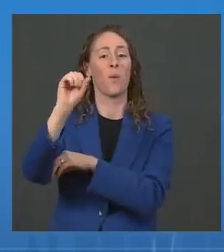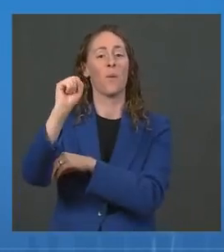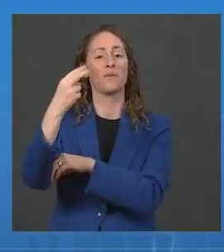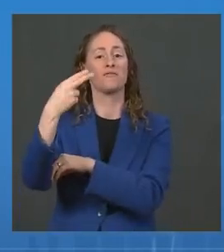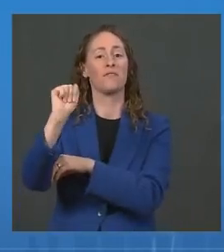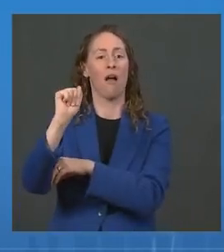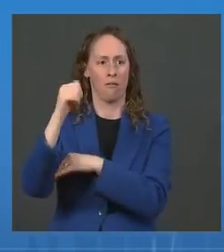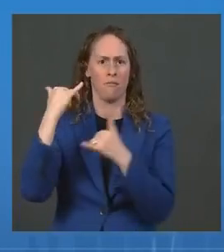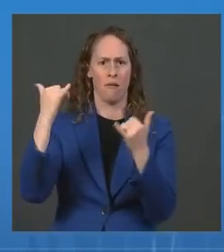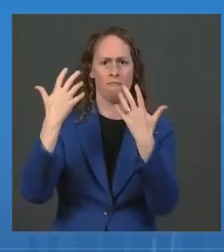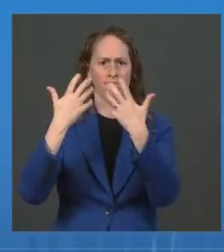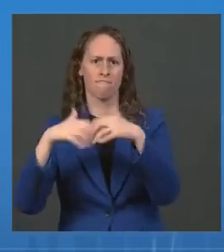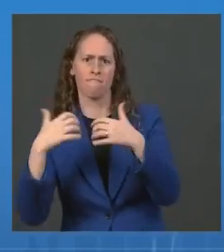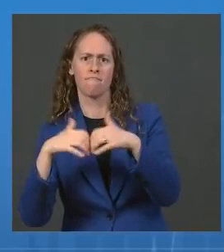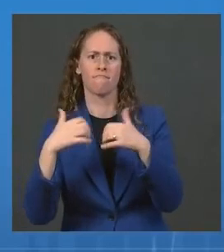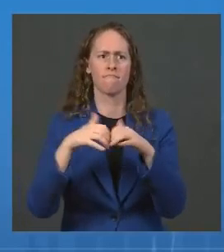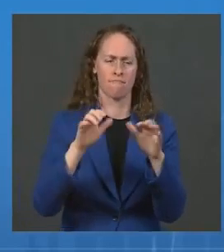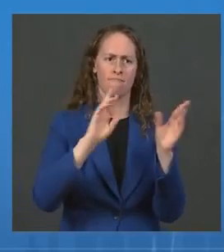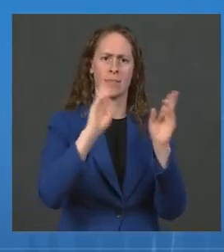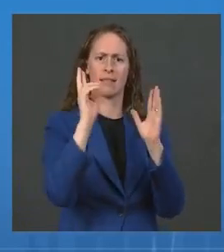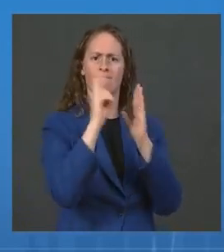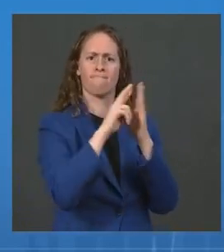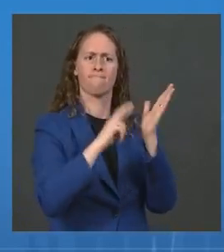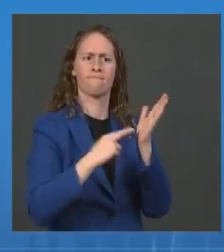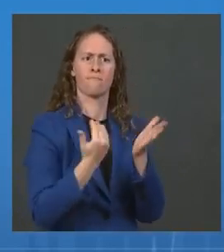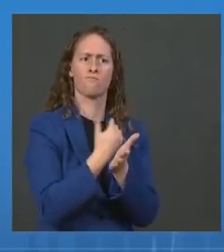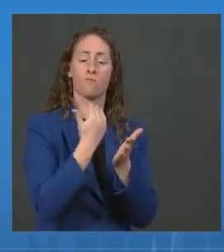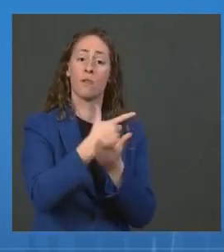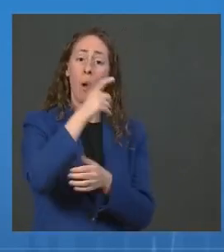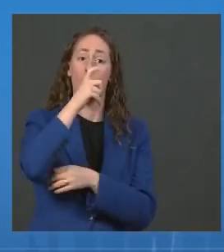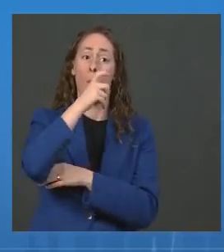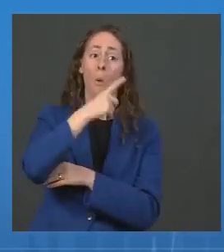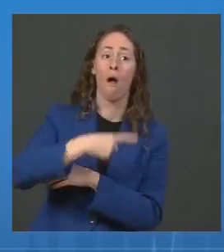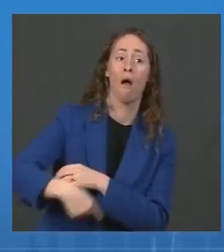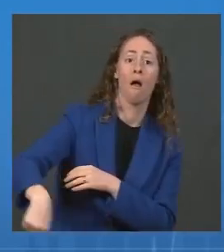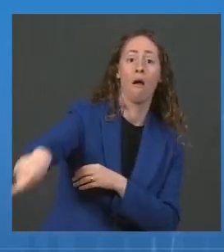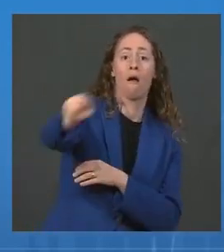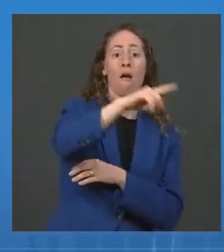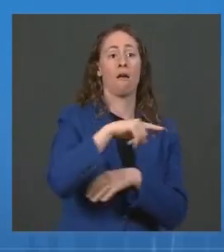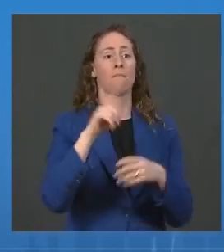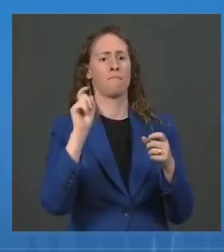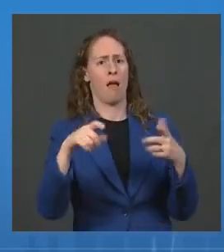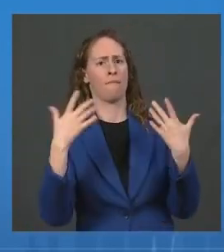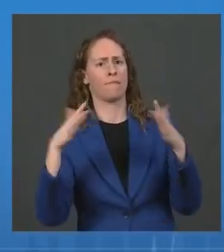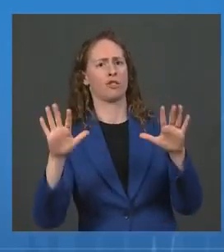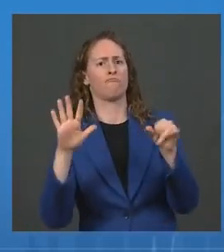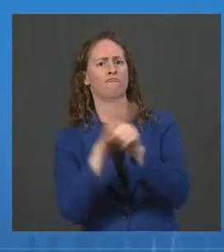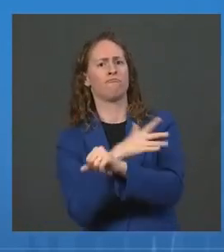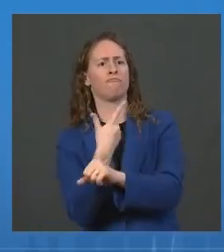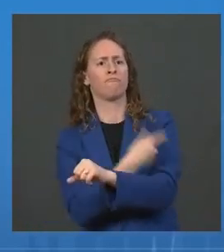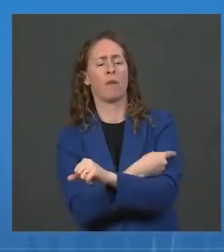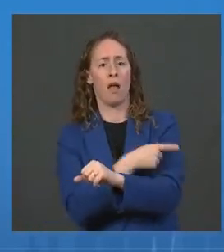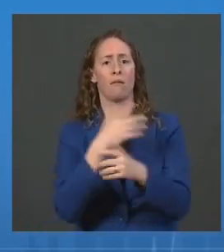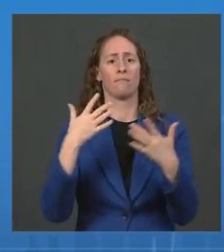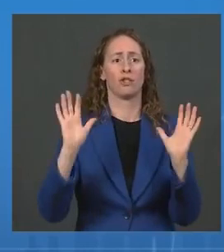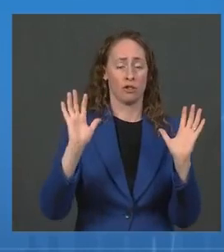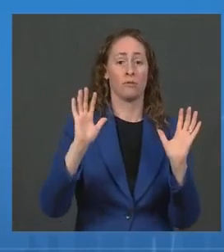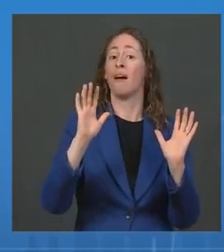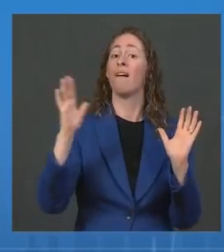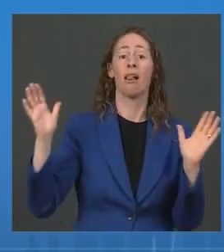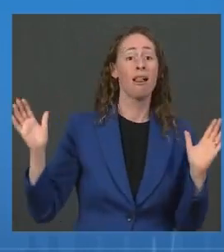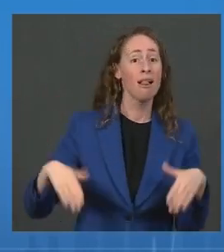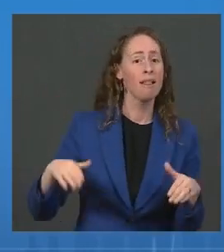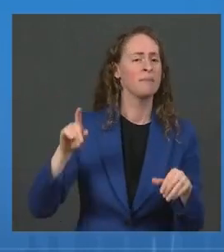is either fully vaccinated or gets tested at least one time a week, requiring all